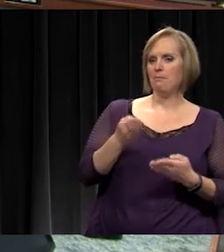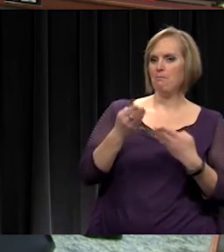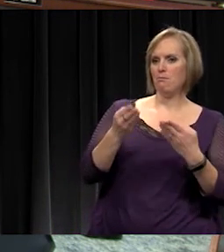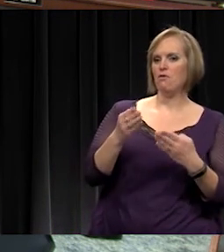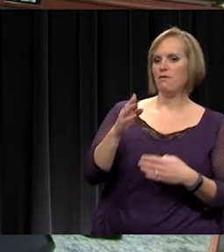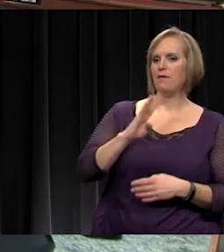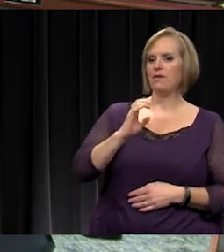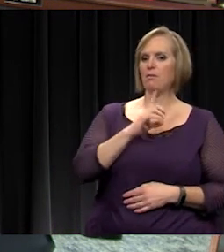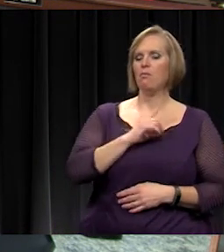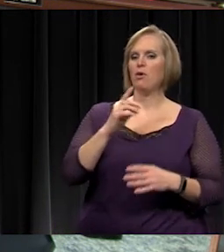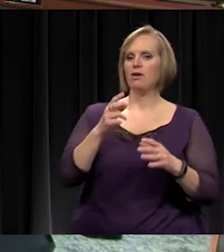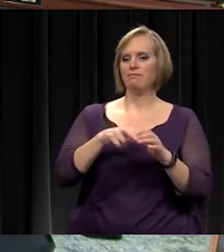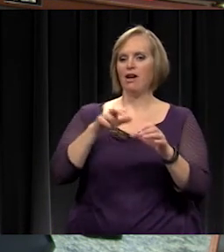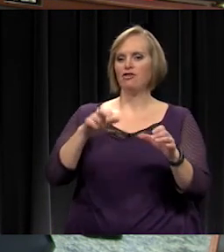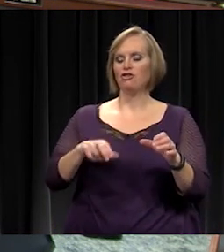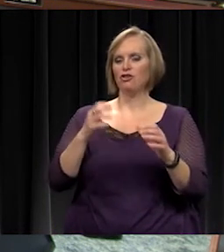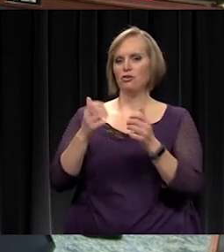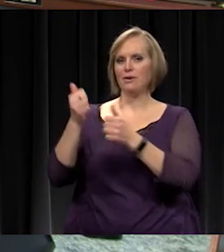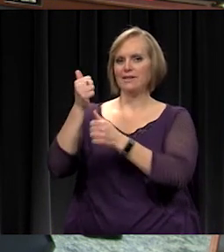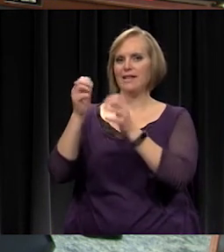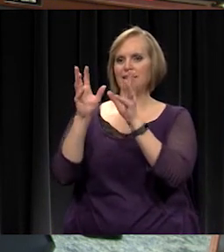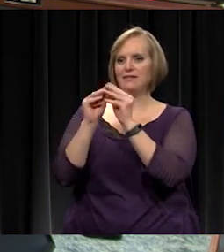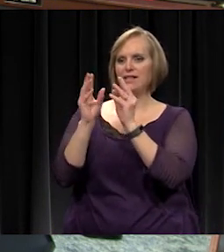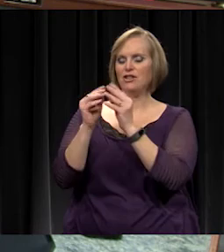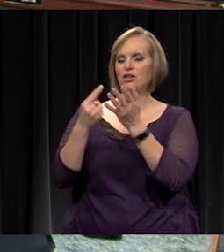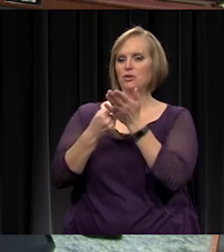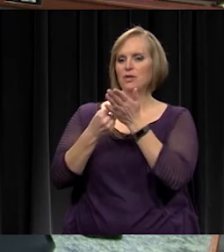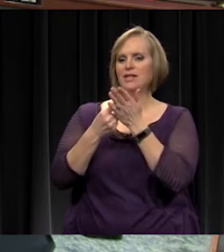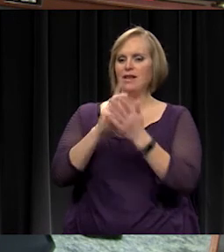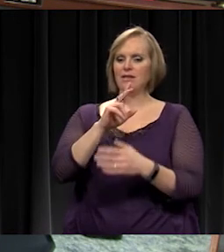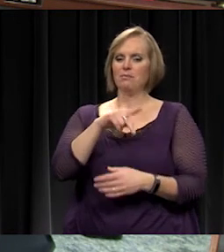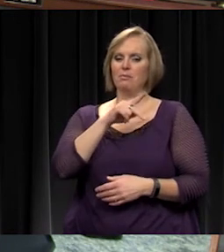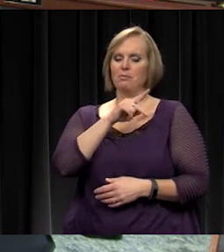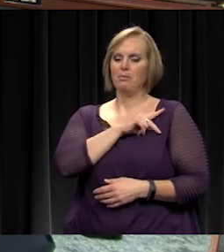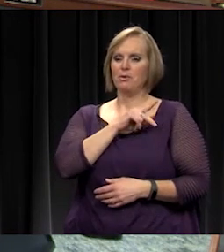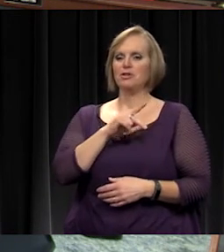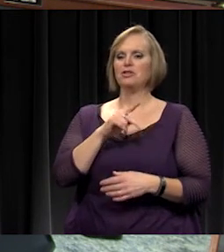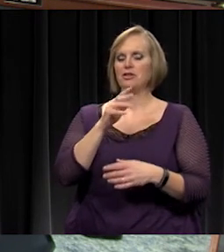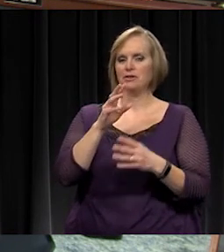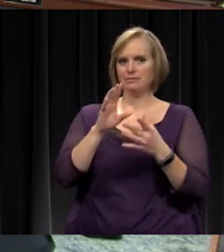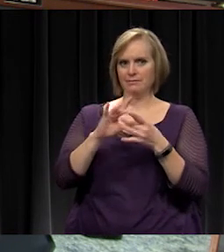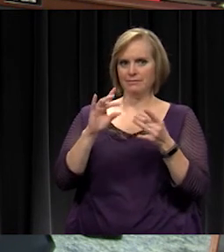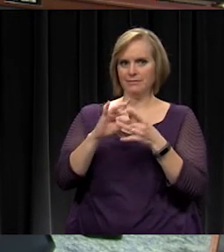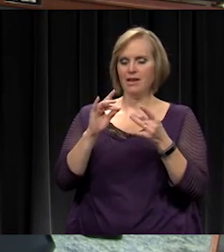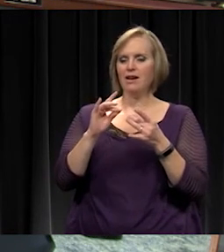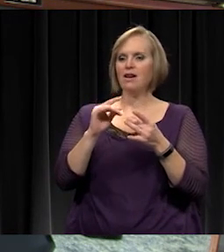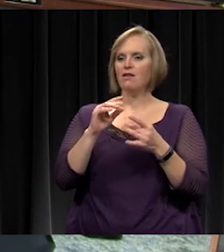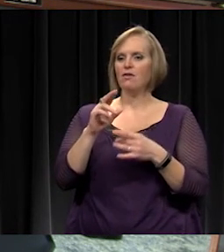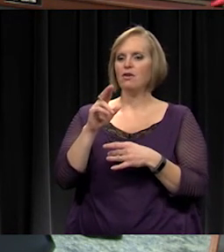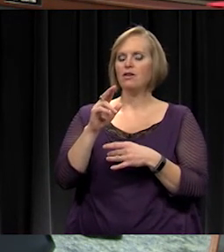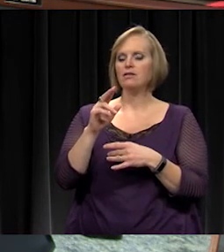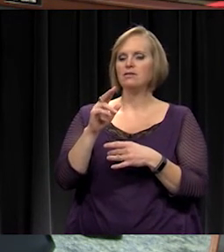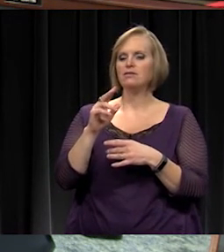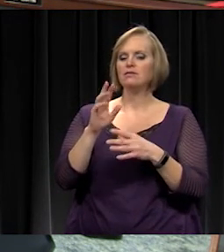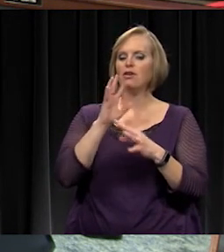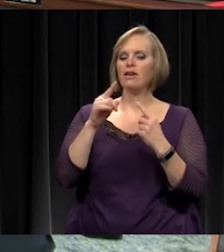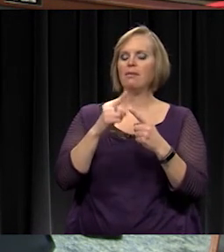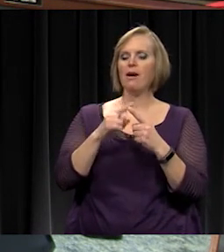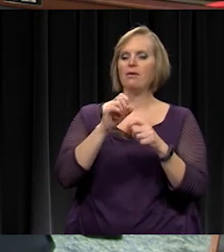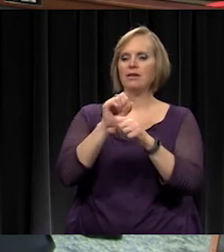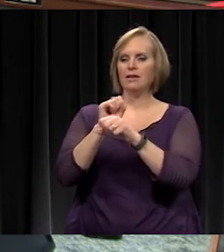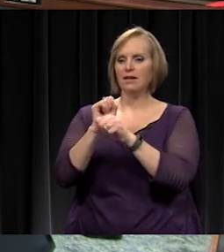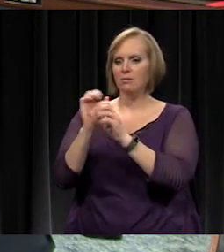session for the purpose of discussing personnel matters of non-elected personnel, discussing matters relating to employer-employee negotiations,